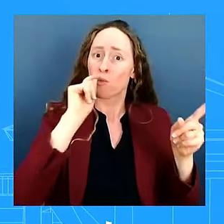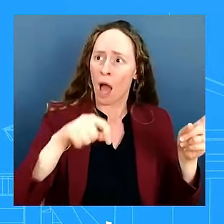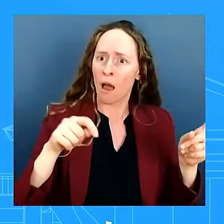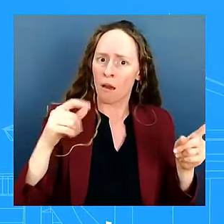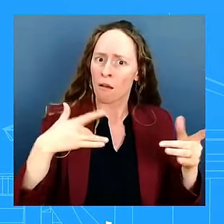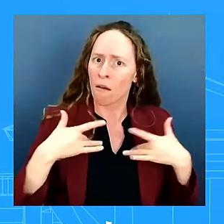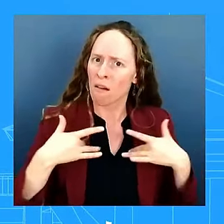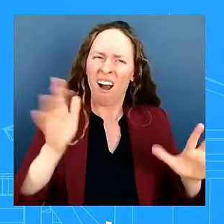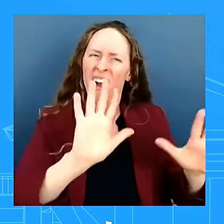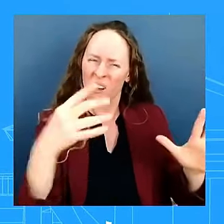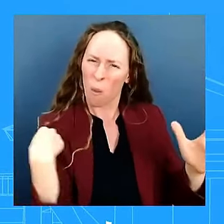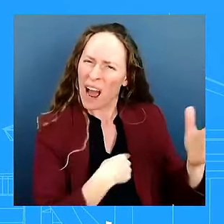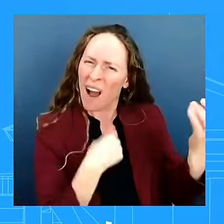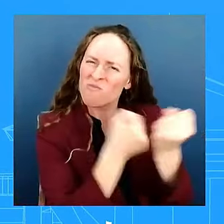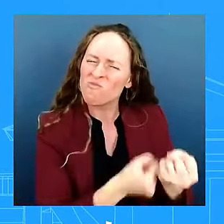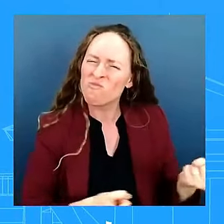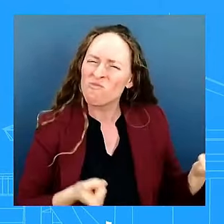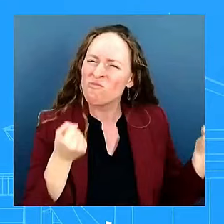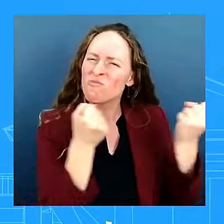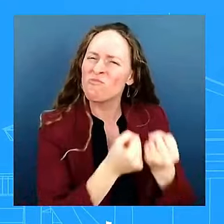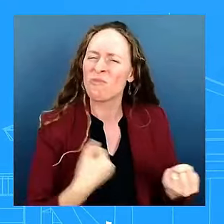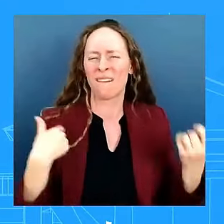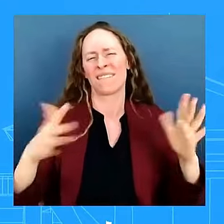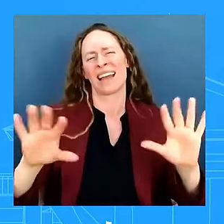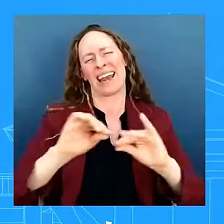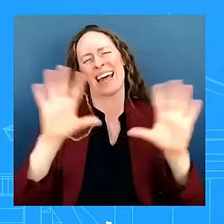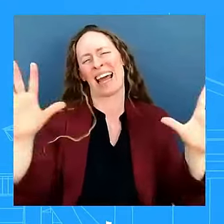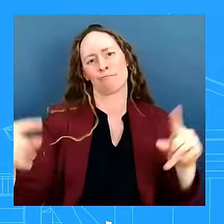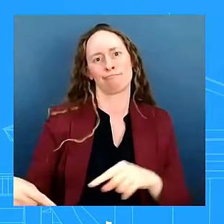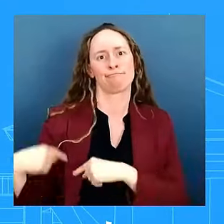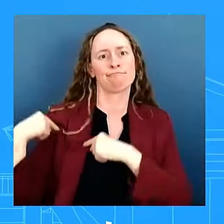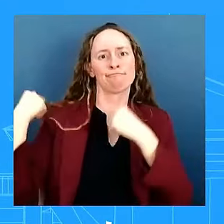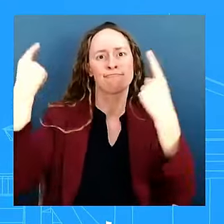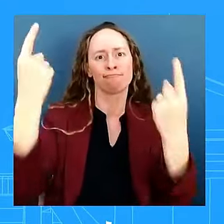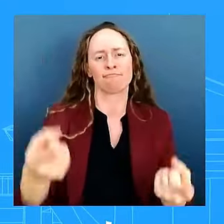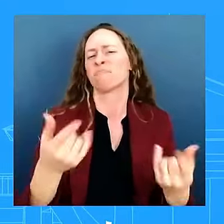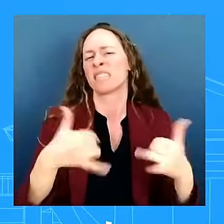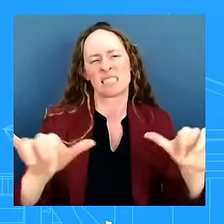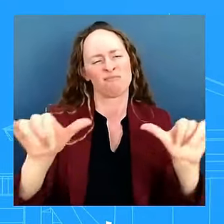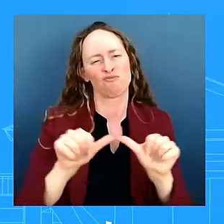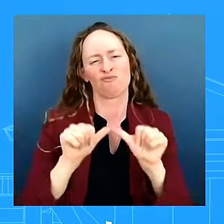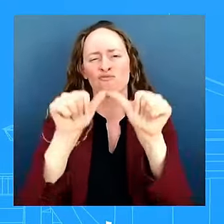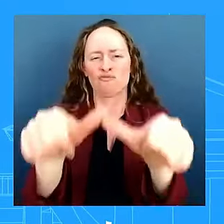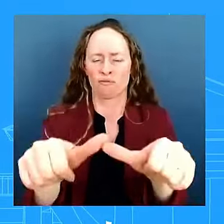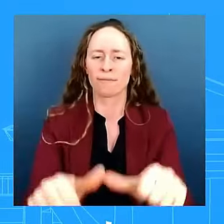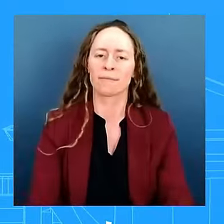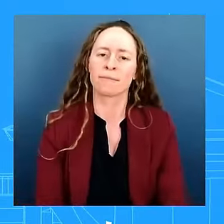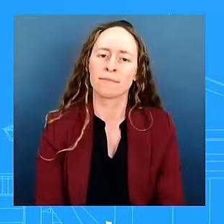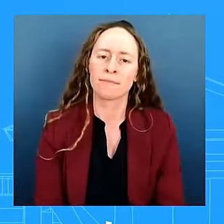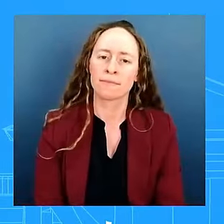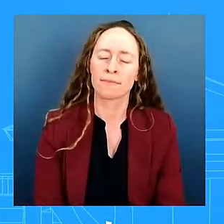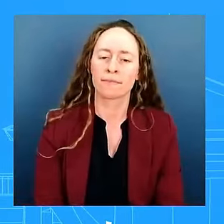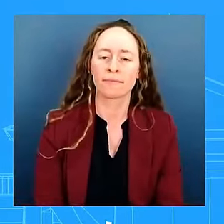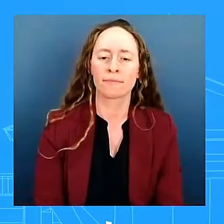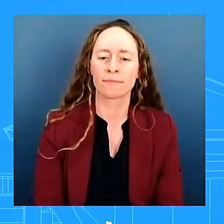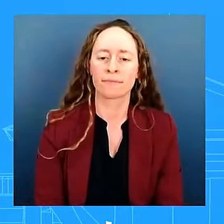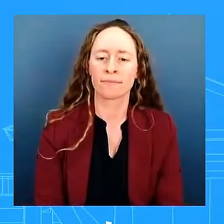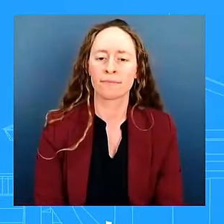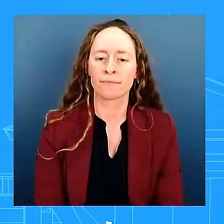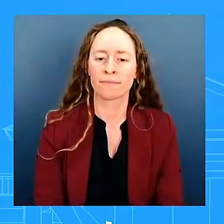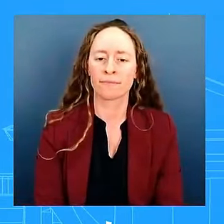continue to do just that is there any updates that you have on the negotiations in doha there was a new statement from prime minister in yahoo that